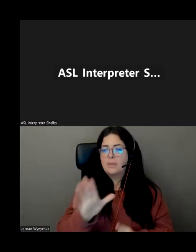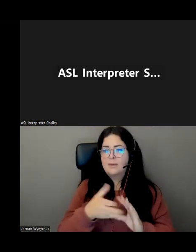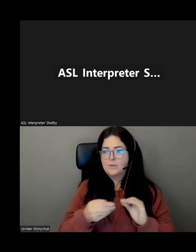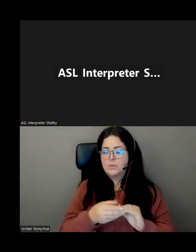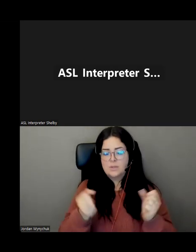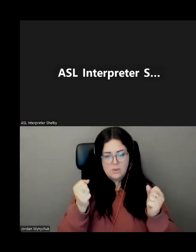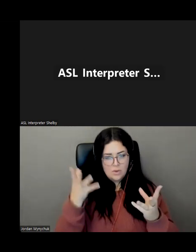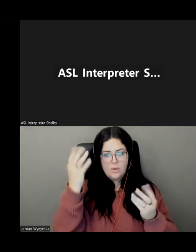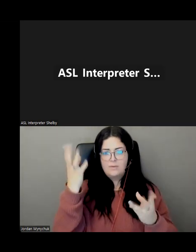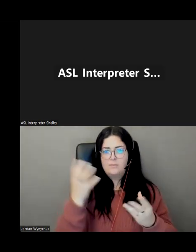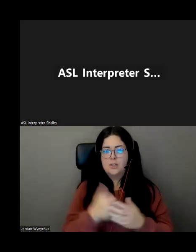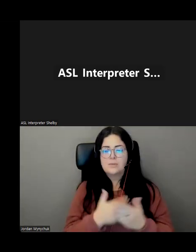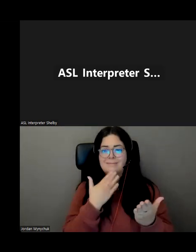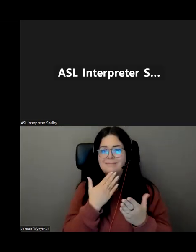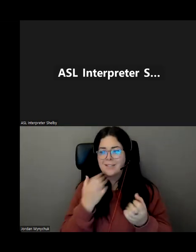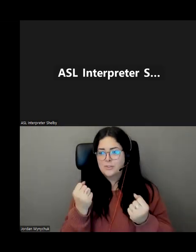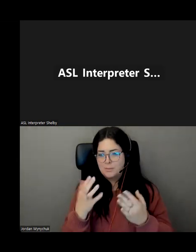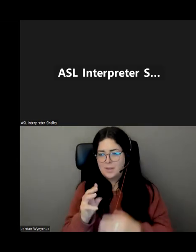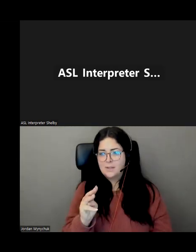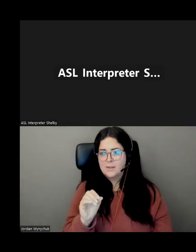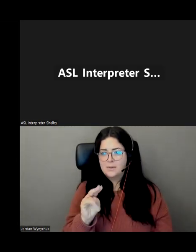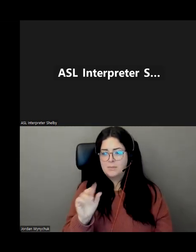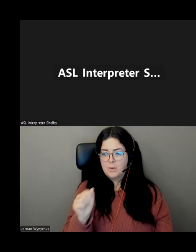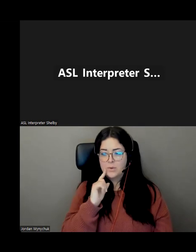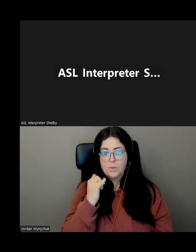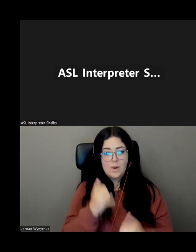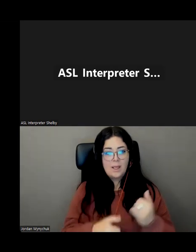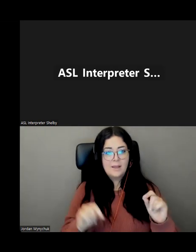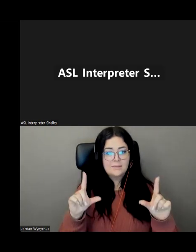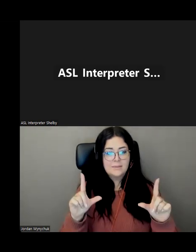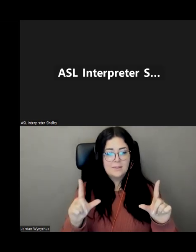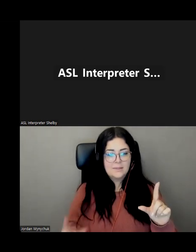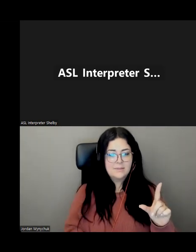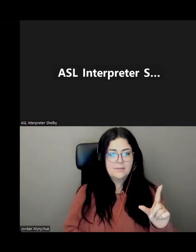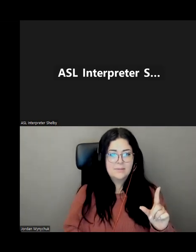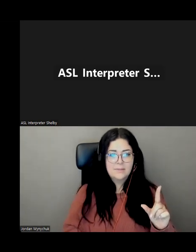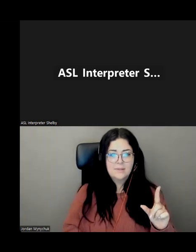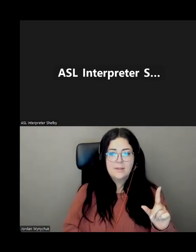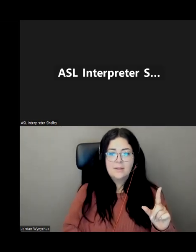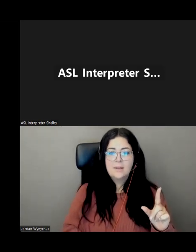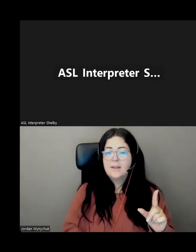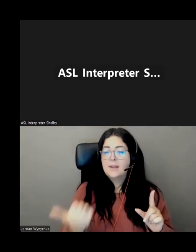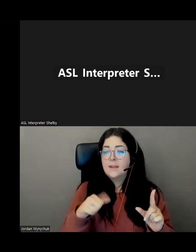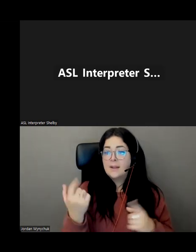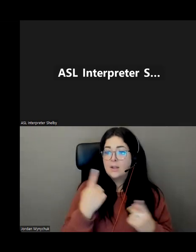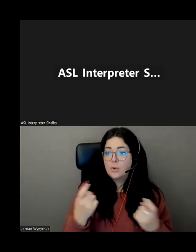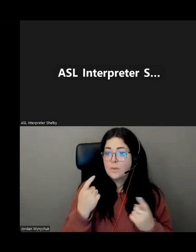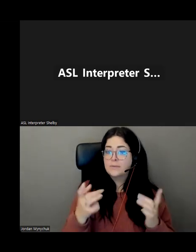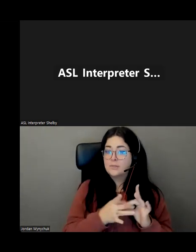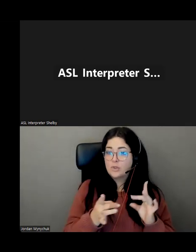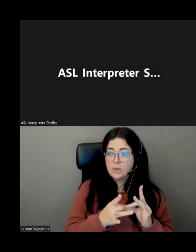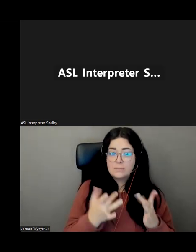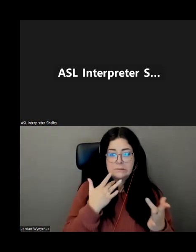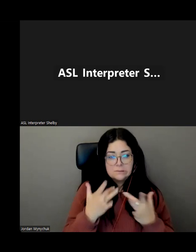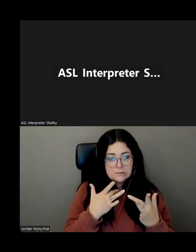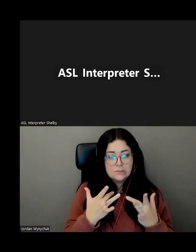imona thanks we're at our last slide here everybody if you have any questions comments concerns